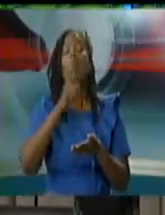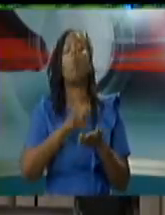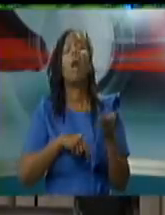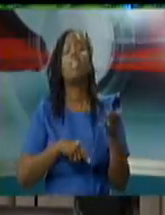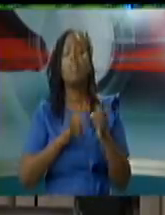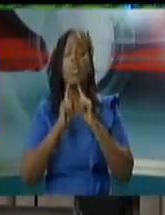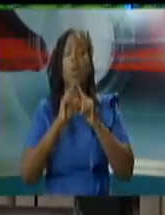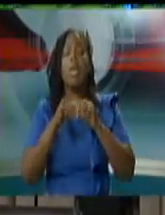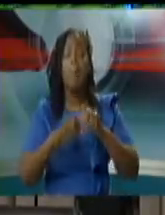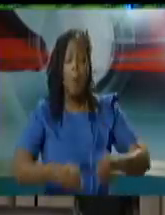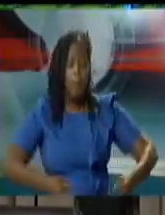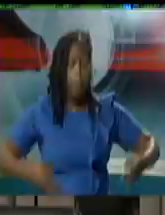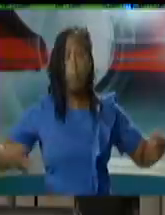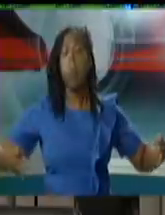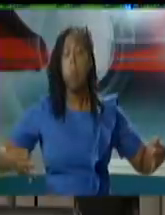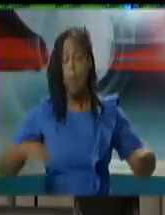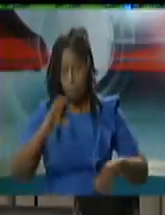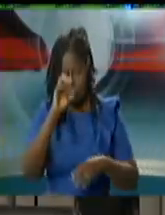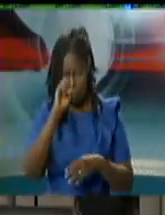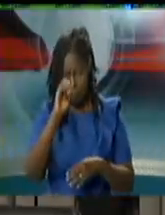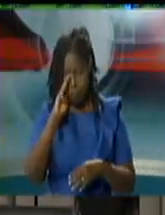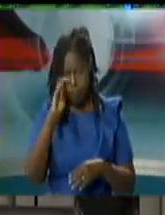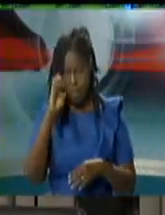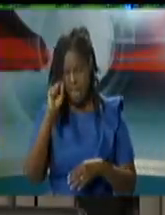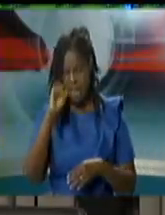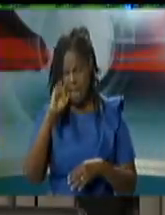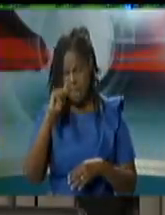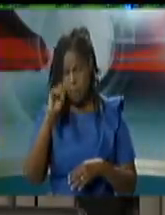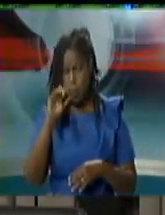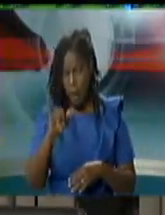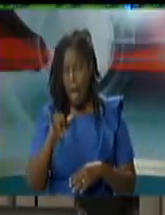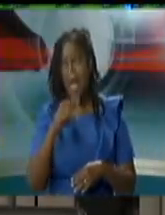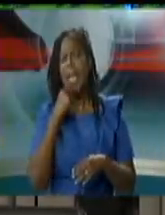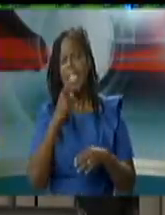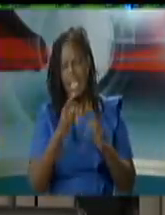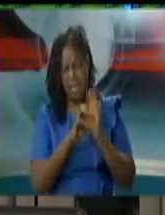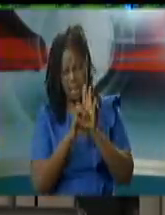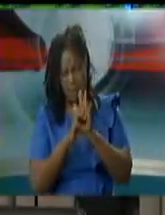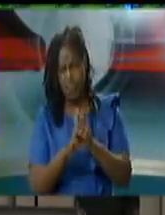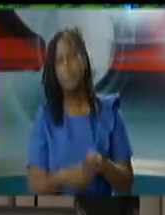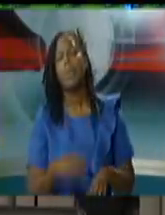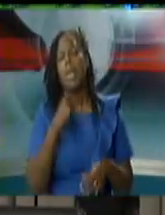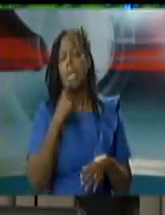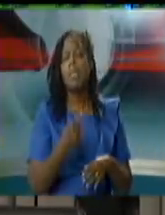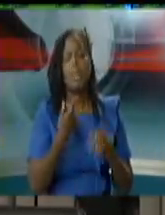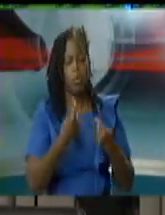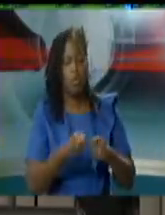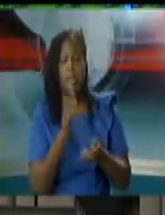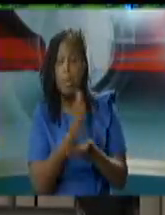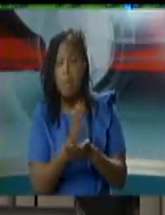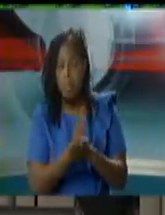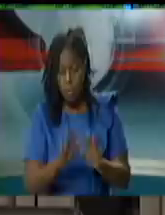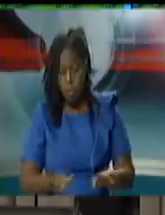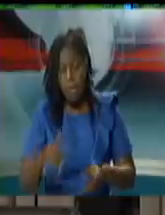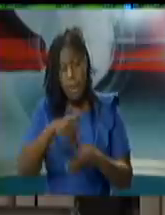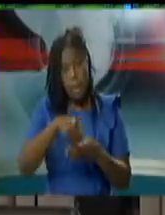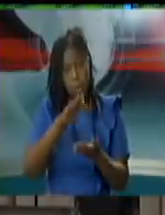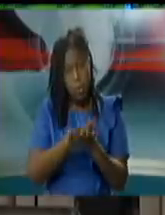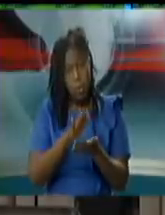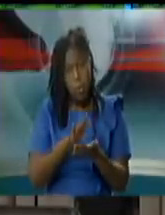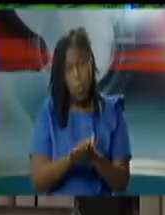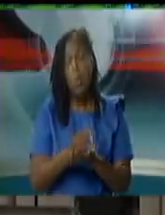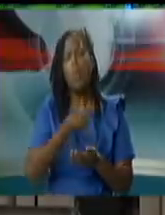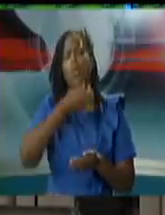last data i have is that the consumption of soft drinks in schools by school age children have gone down by